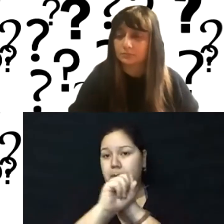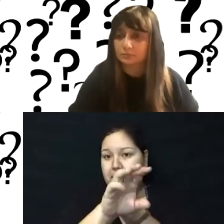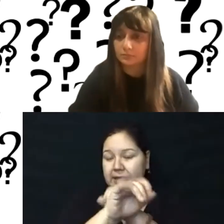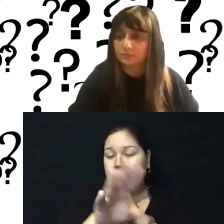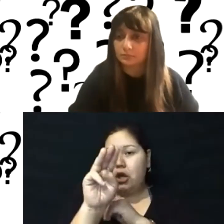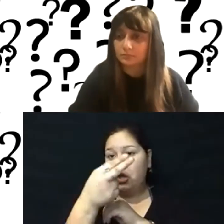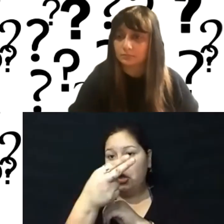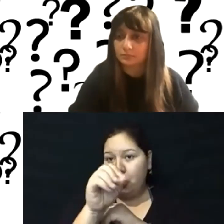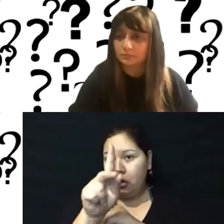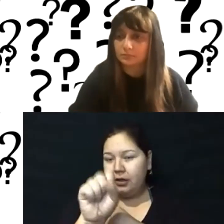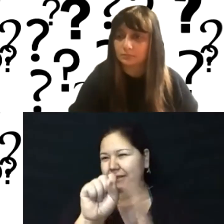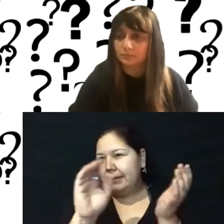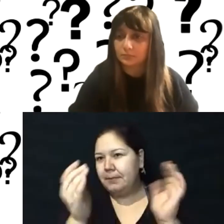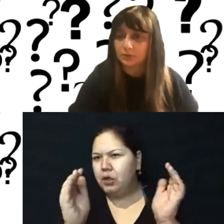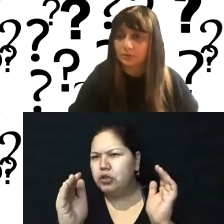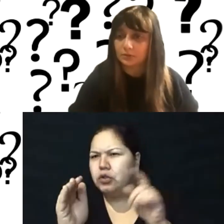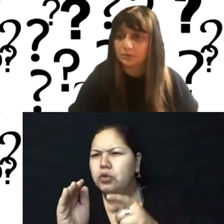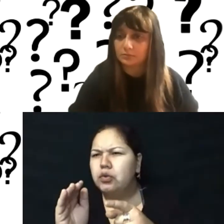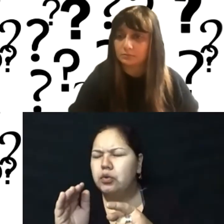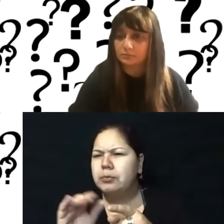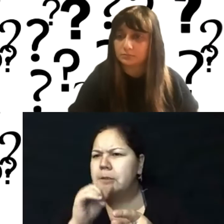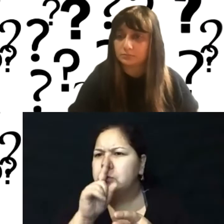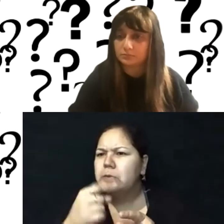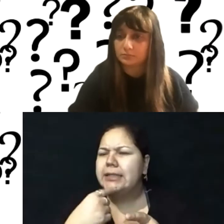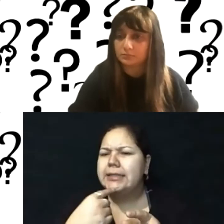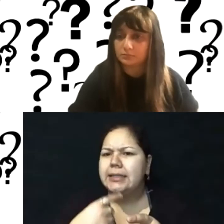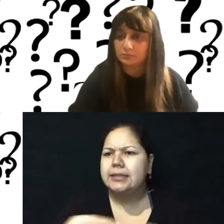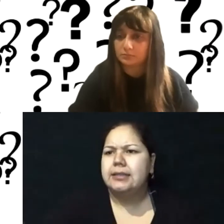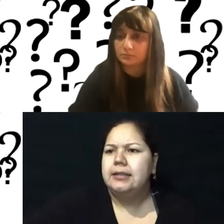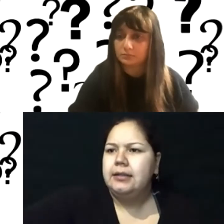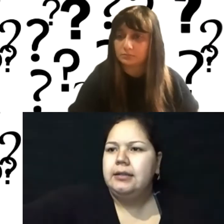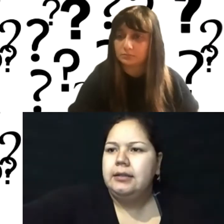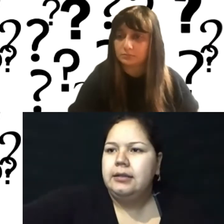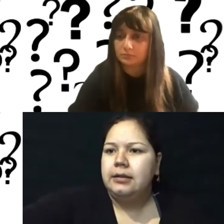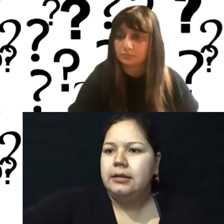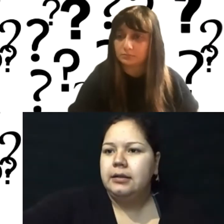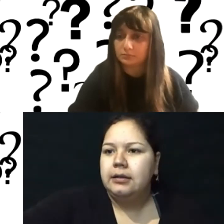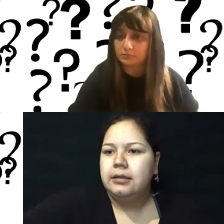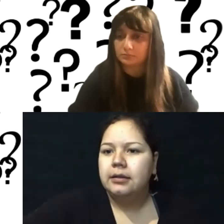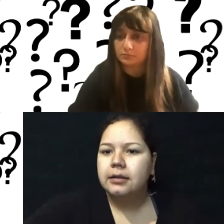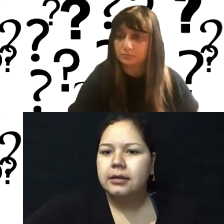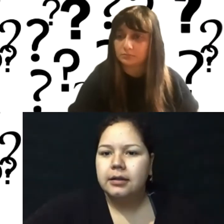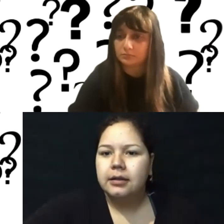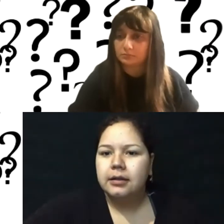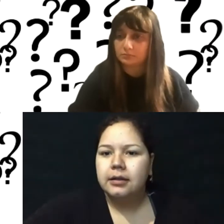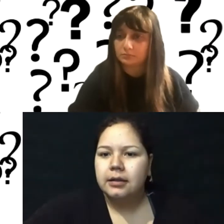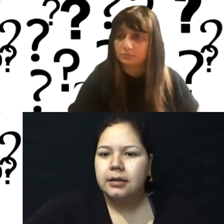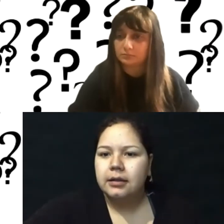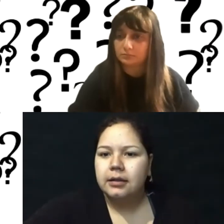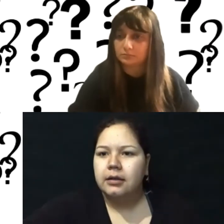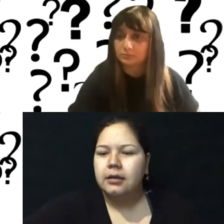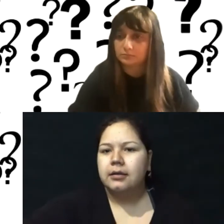I'm not sure what that part is, uh, uh, desktop officer, desktop PCs, mouse-based interfaces,